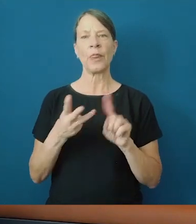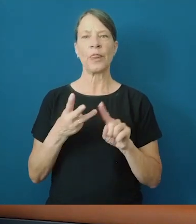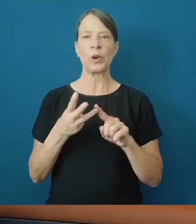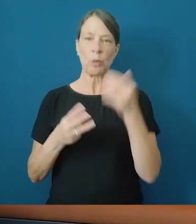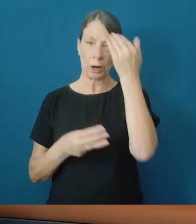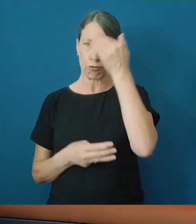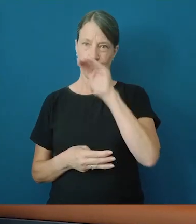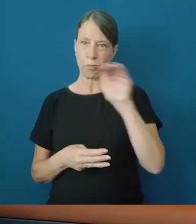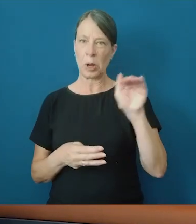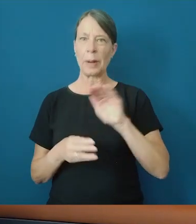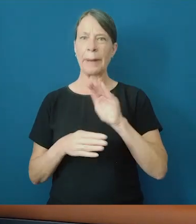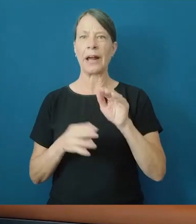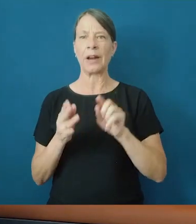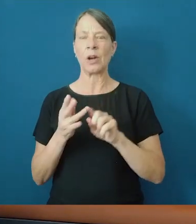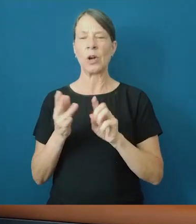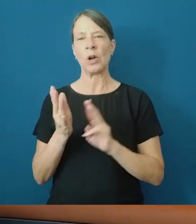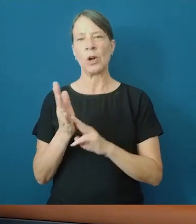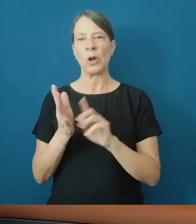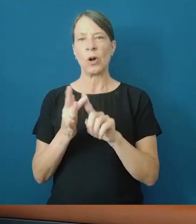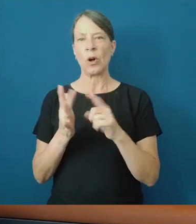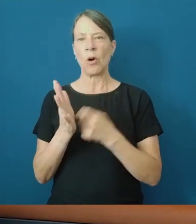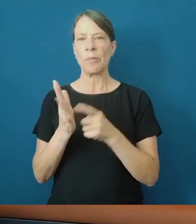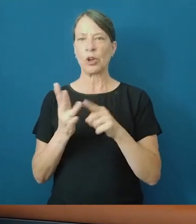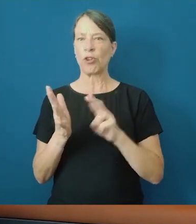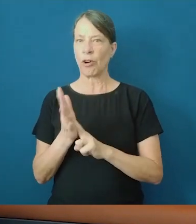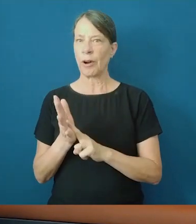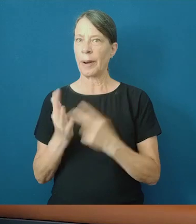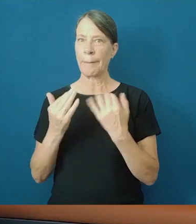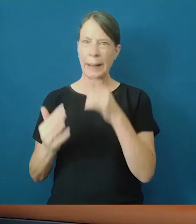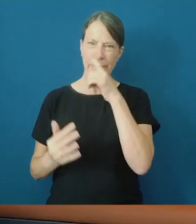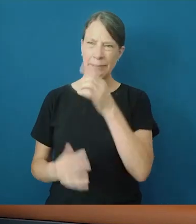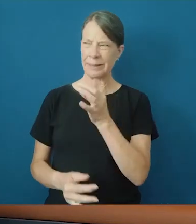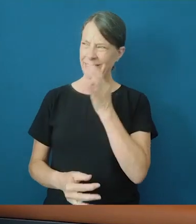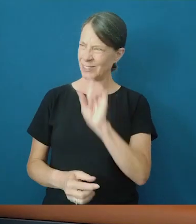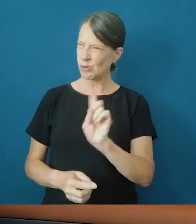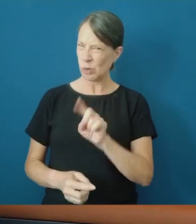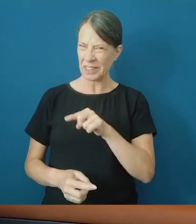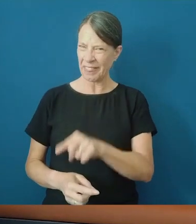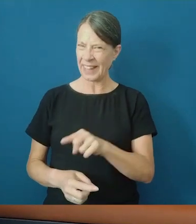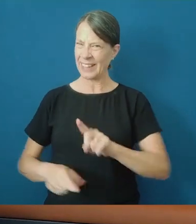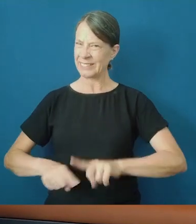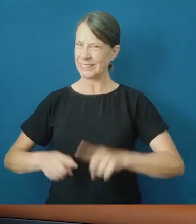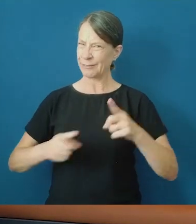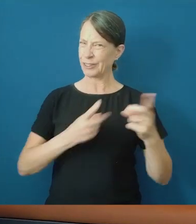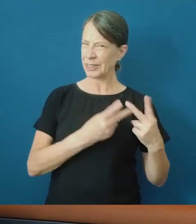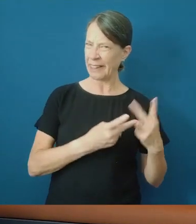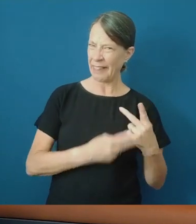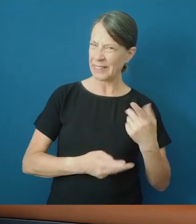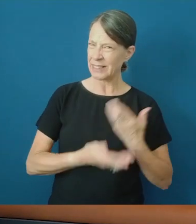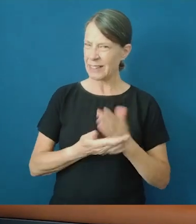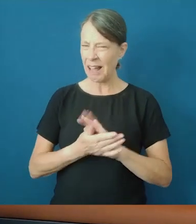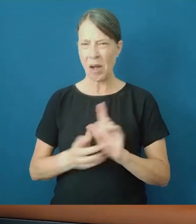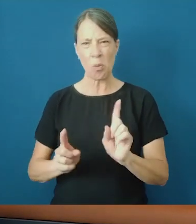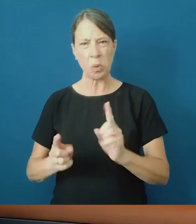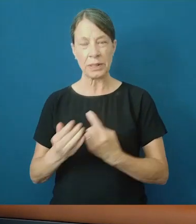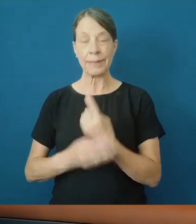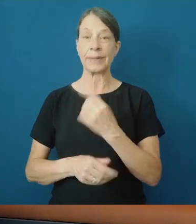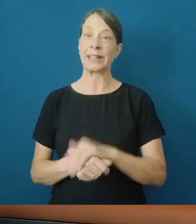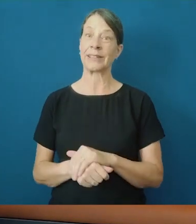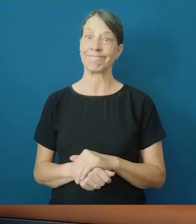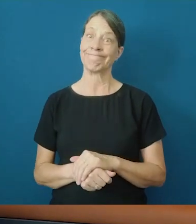Finally, just a refresher. On Omicron, we are still getting a lot of questions about this variant and what it means. It seems to be the only thing we've talked about